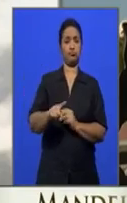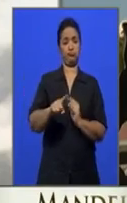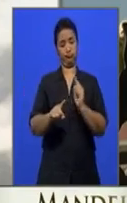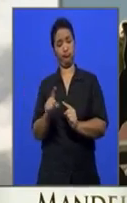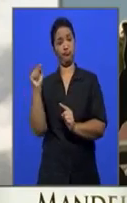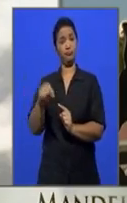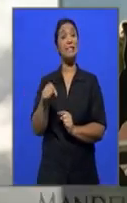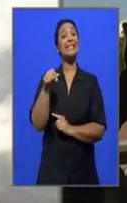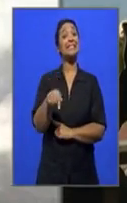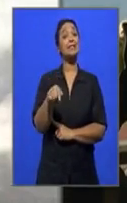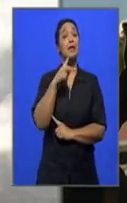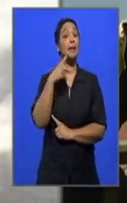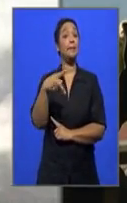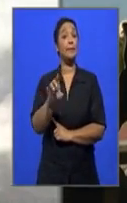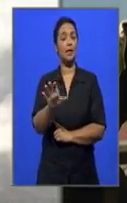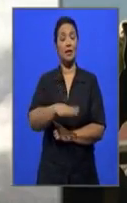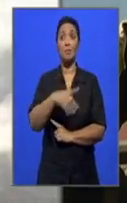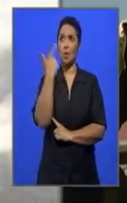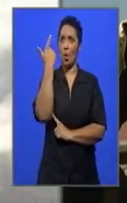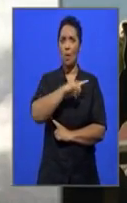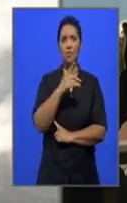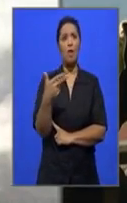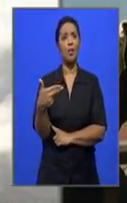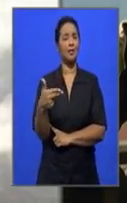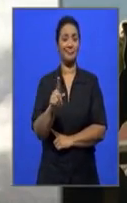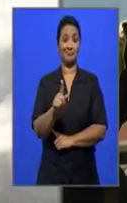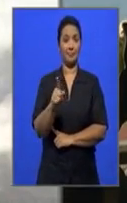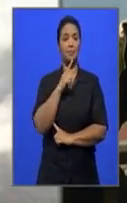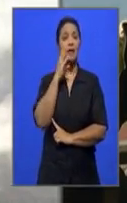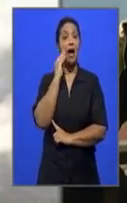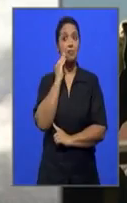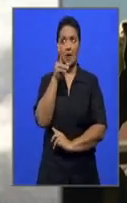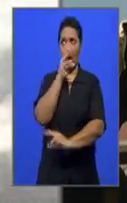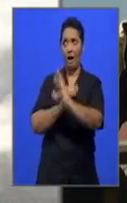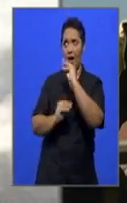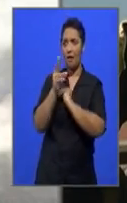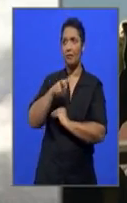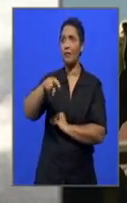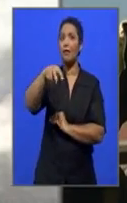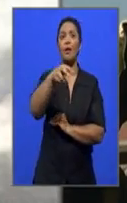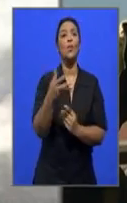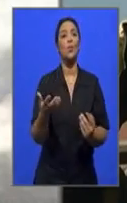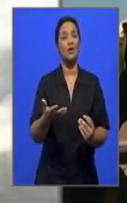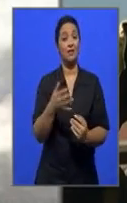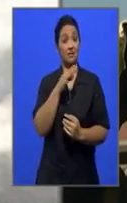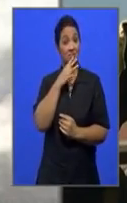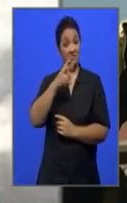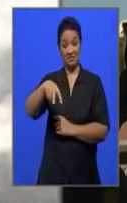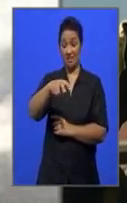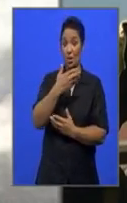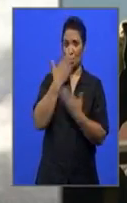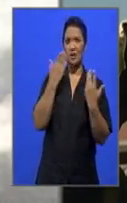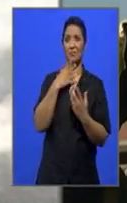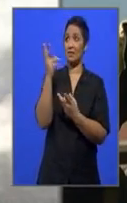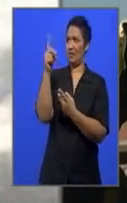to cities not for their beautiful hotels, but for their experiences. So if you don't have experiences, you cannot attract tourists. And also, I mean,